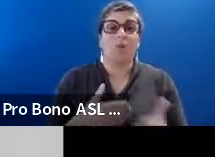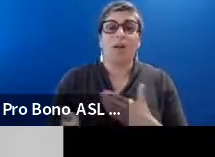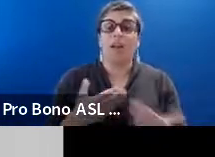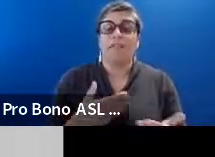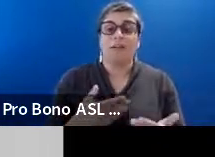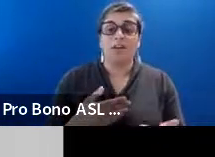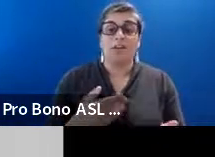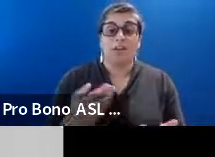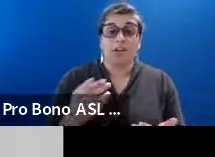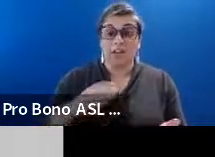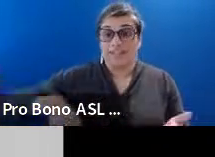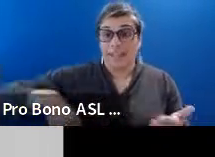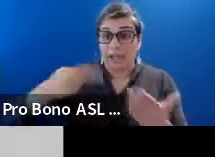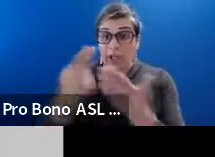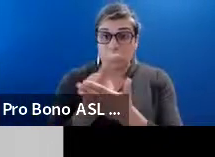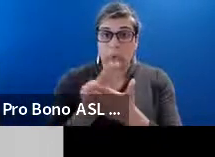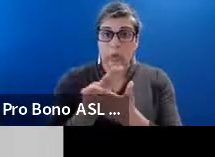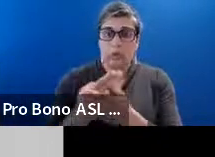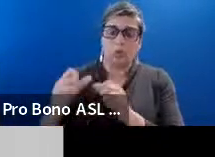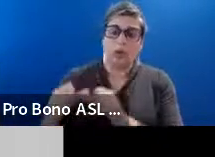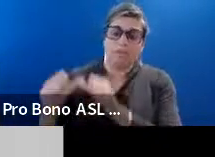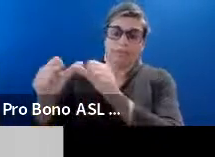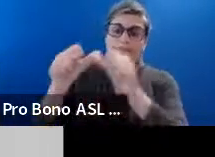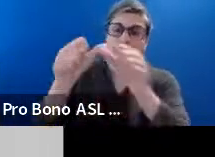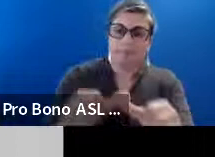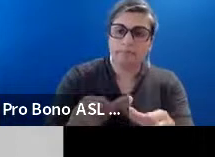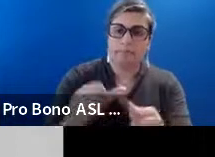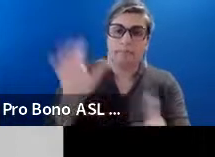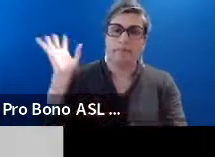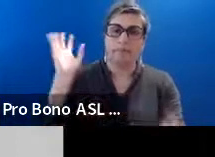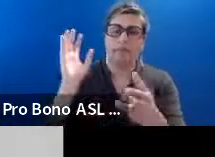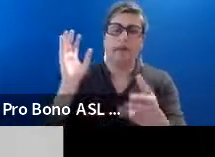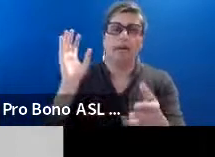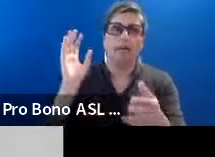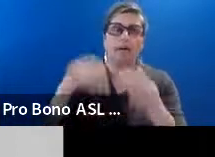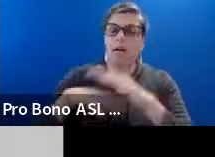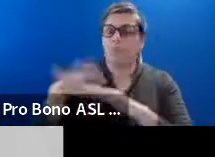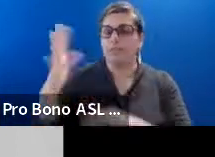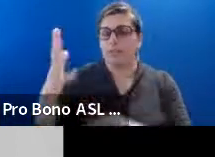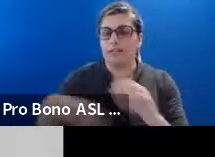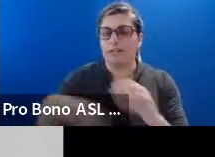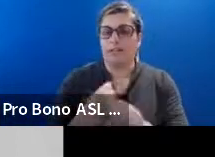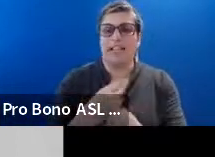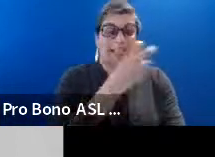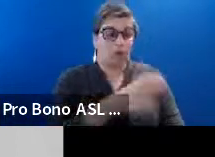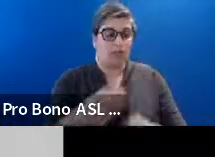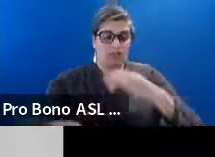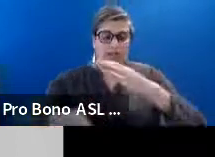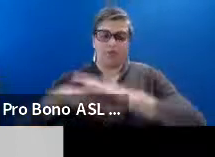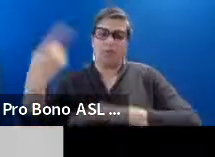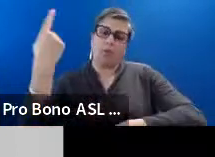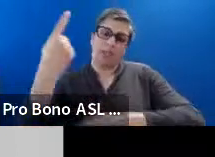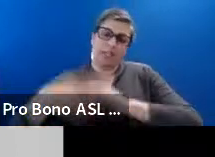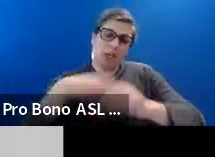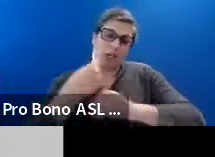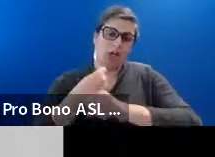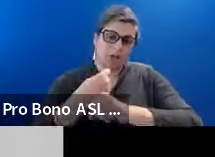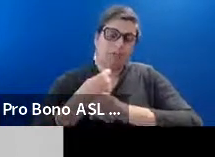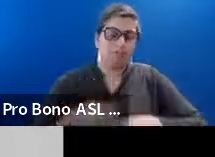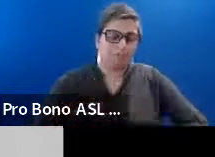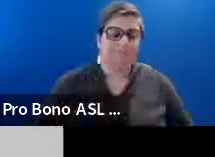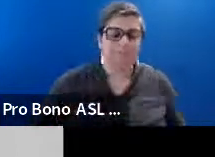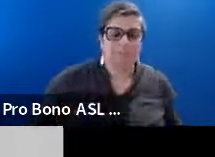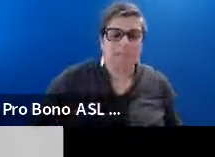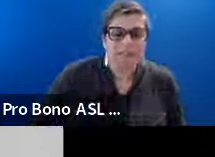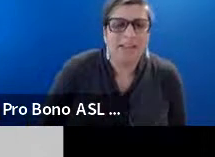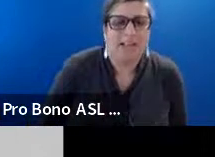five years. Um. And this. The transfer can be done. Uh. Within one year of issues. So again. Uh. It's. I